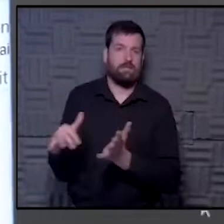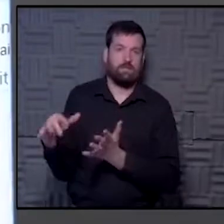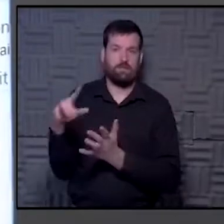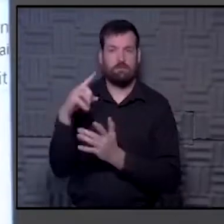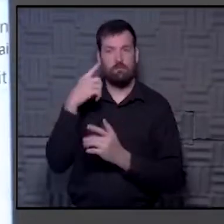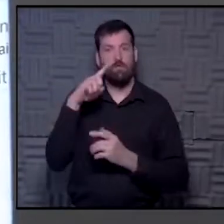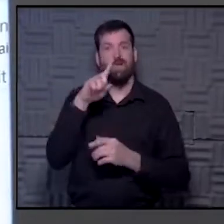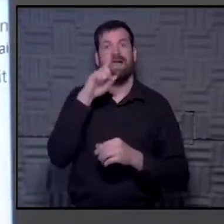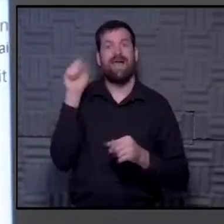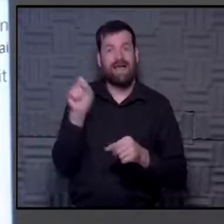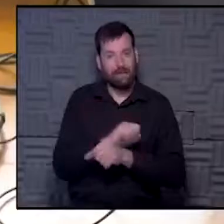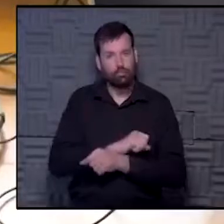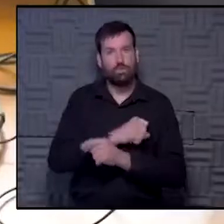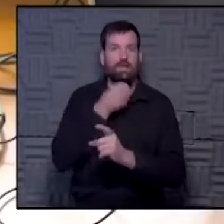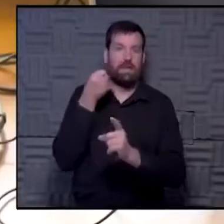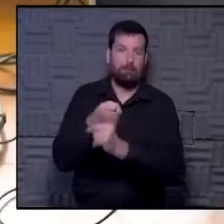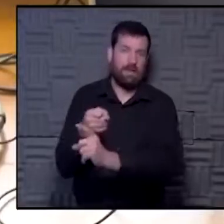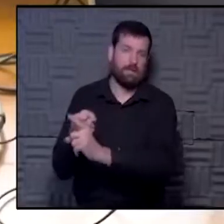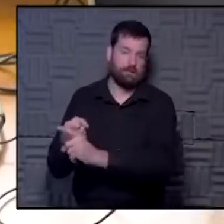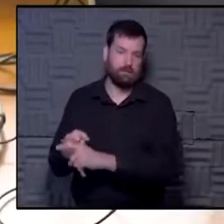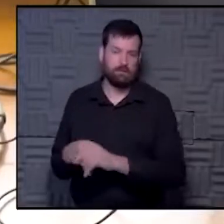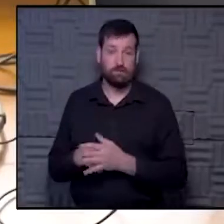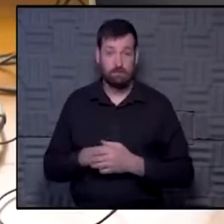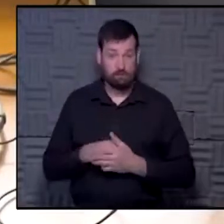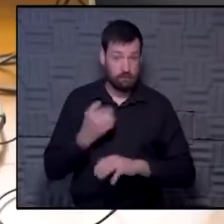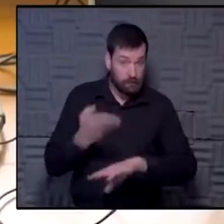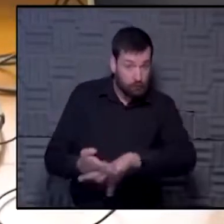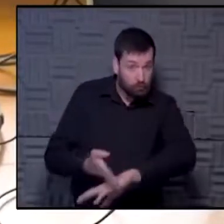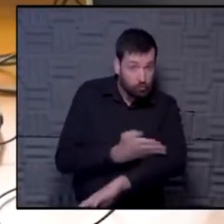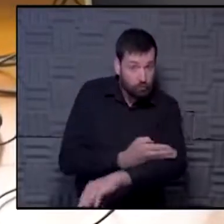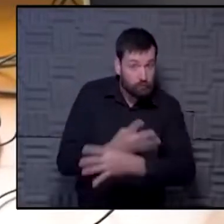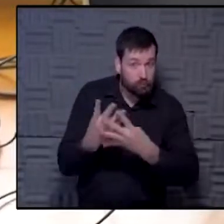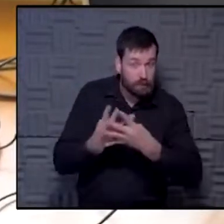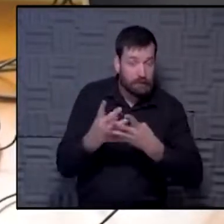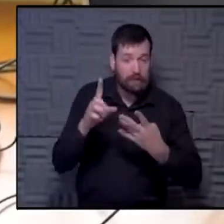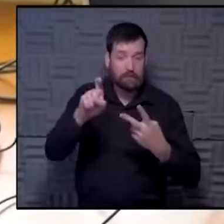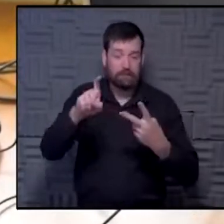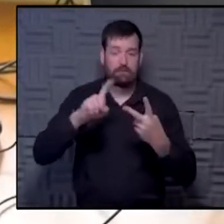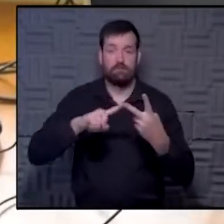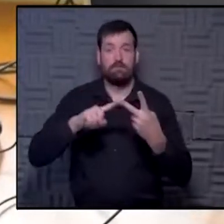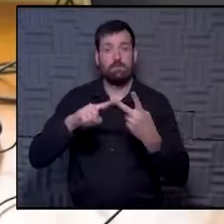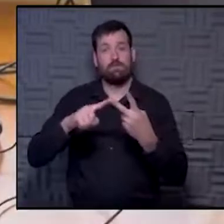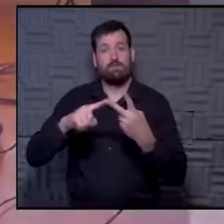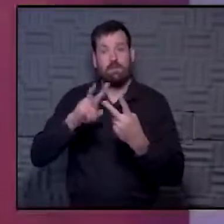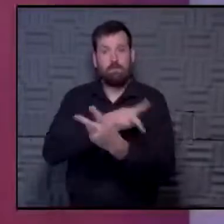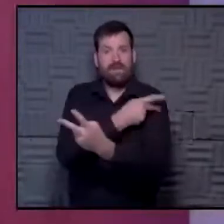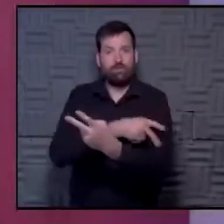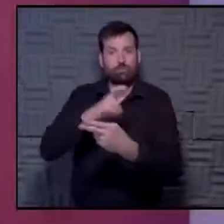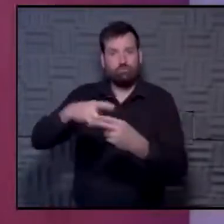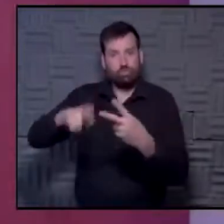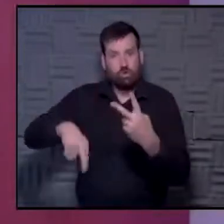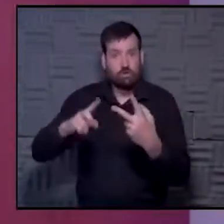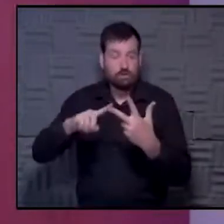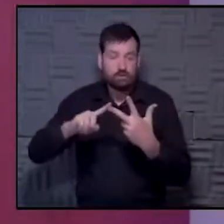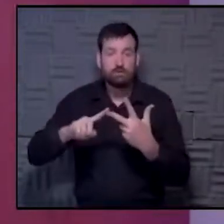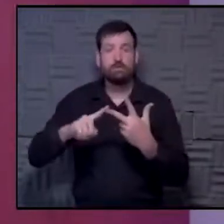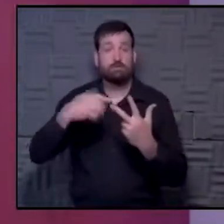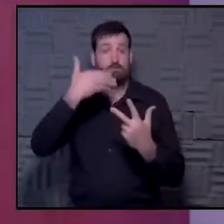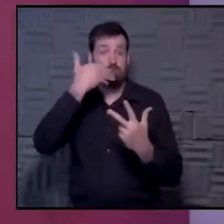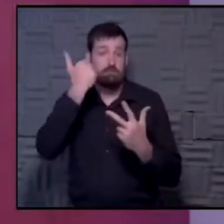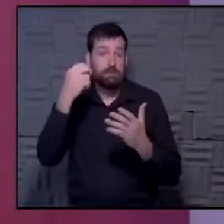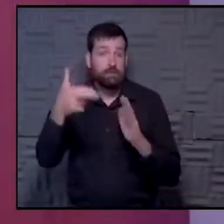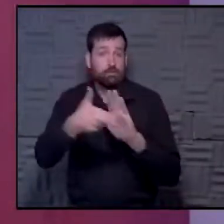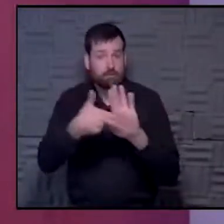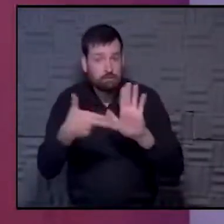impact of telehealth. Did telehealth improve screening? Did telehealth improve patient outcomes? Did telehealth improve diagnosis of certain